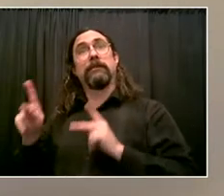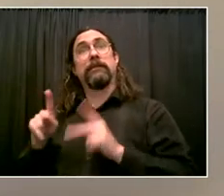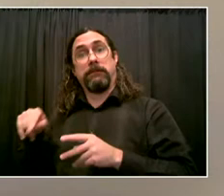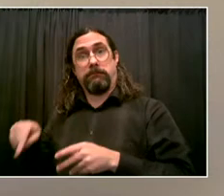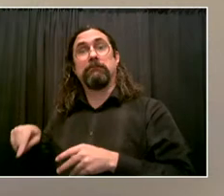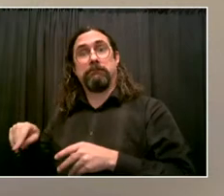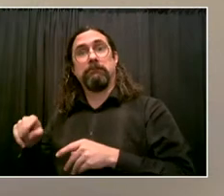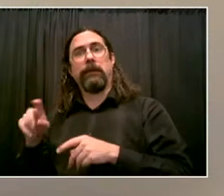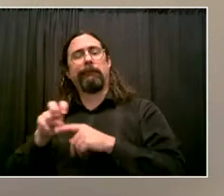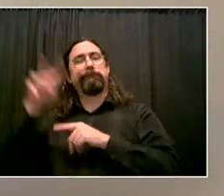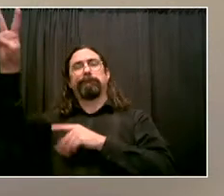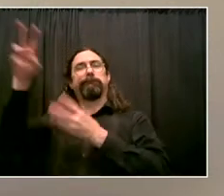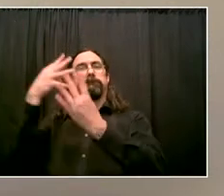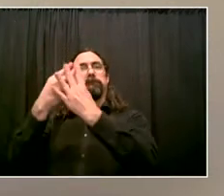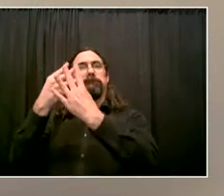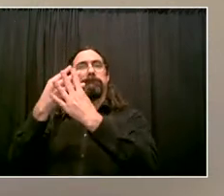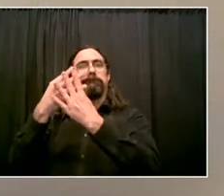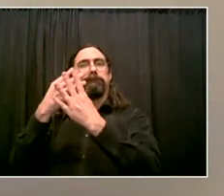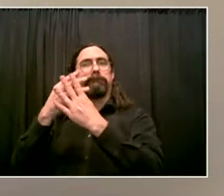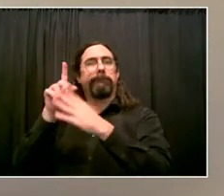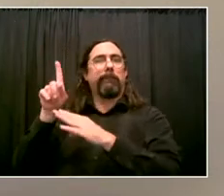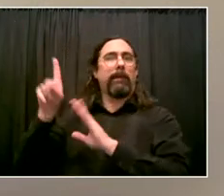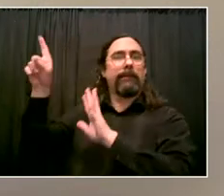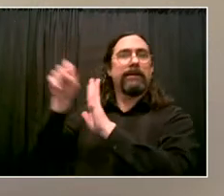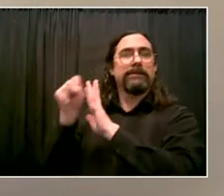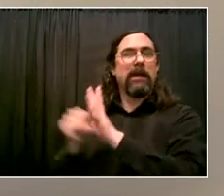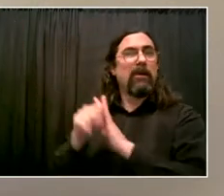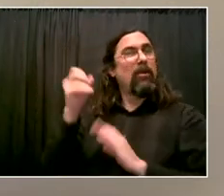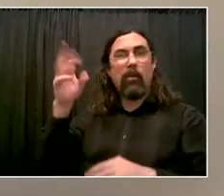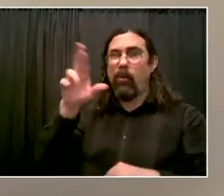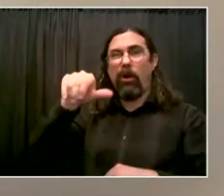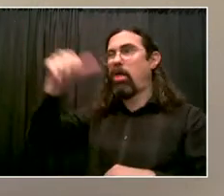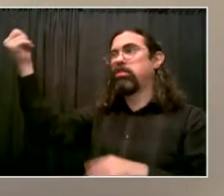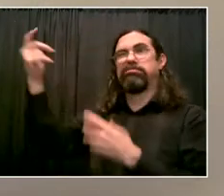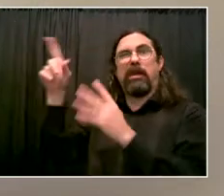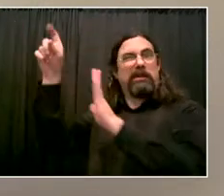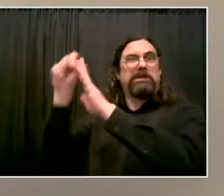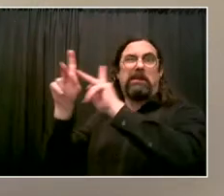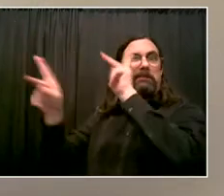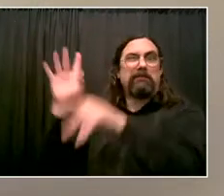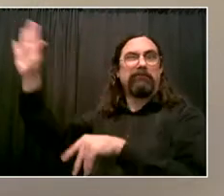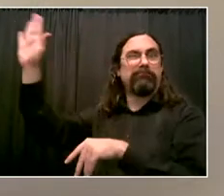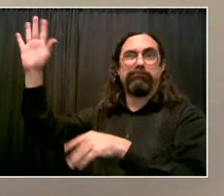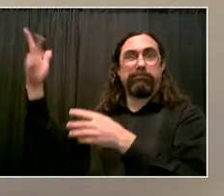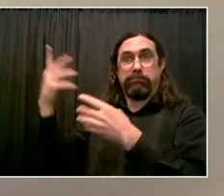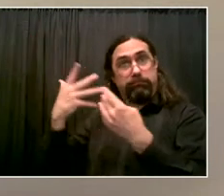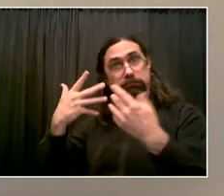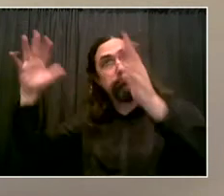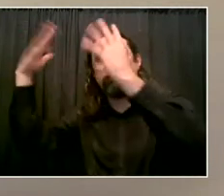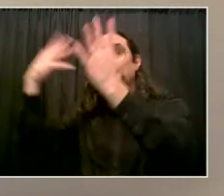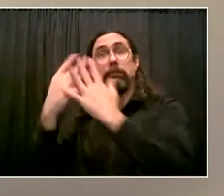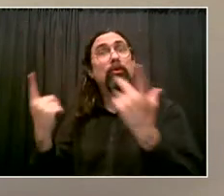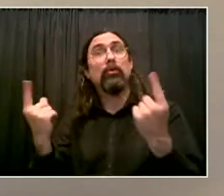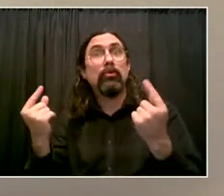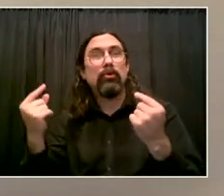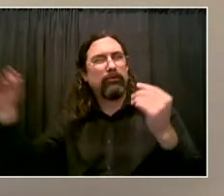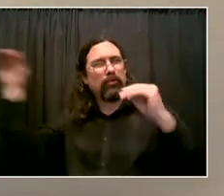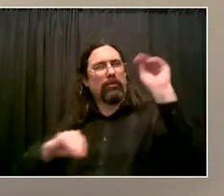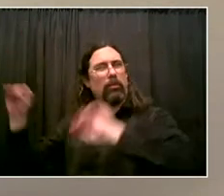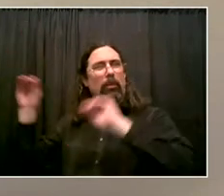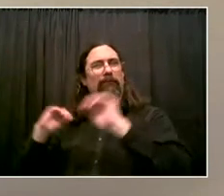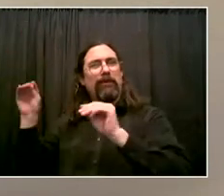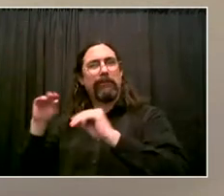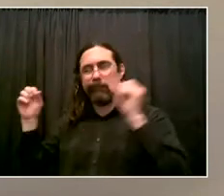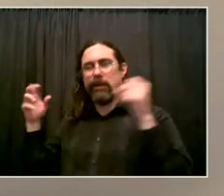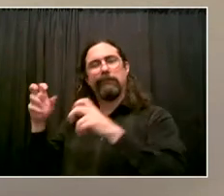unfortunately with summertime, we know gun violence spikes. So I think it's imperative for all of us right now to work on these issues to sit